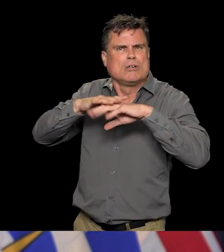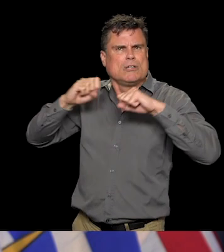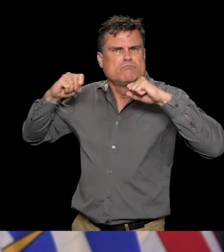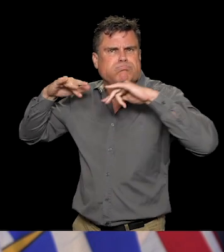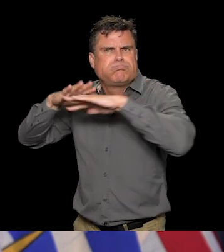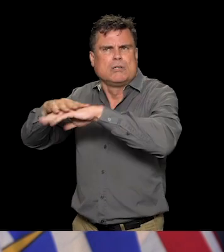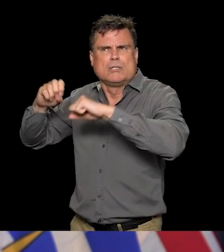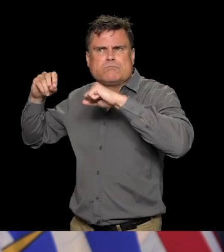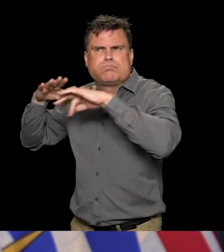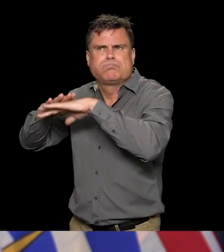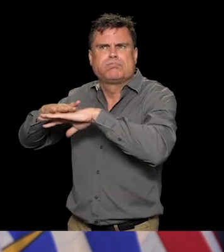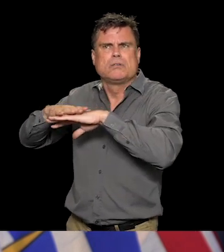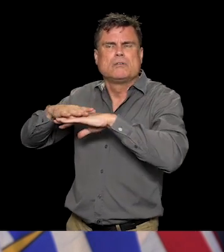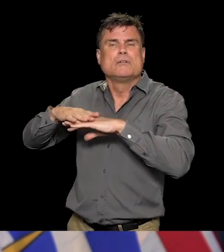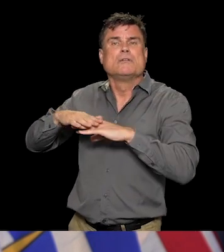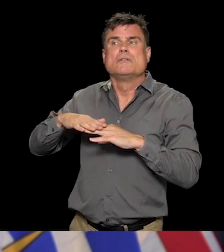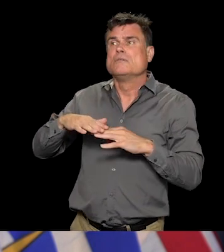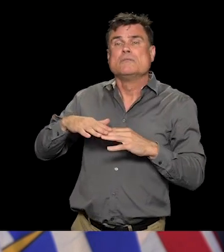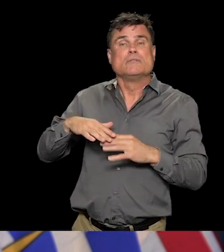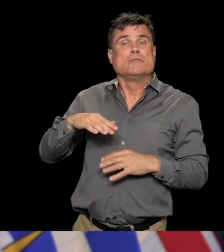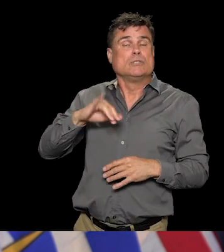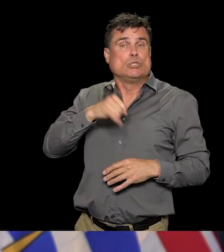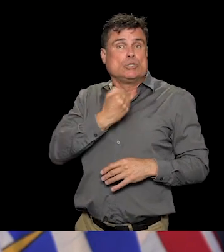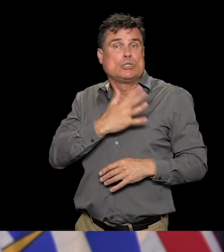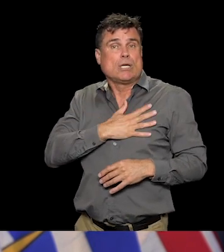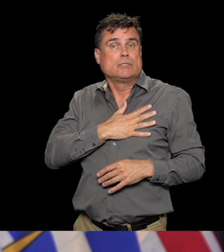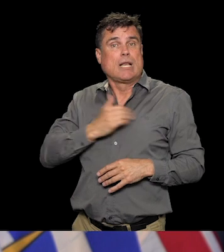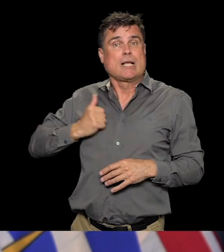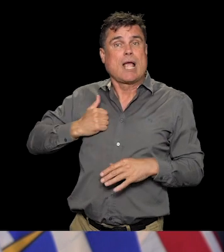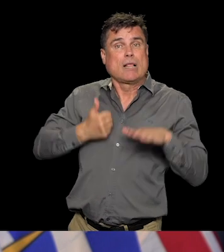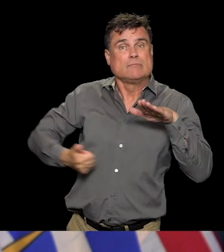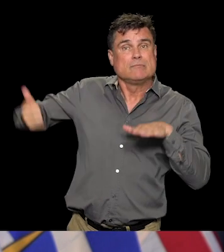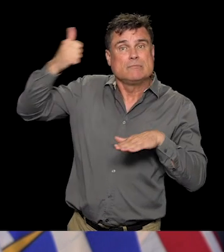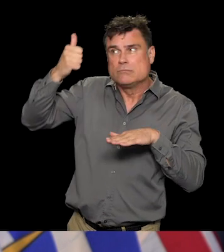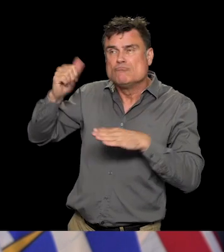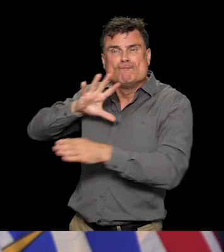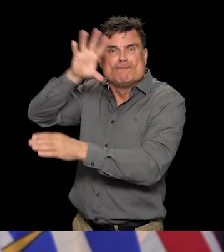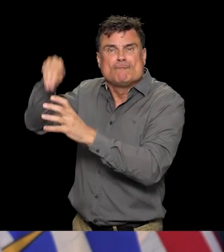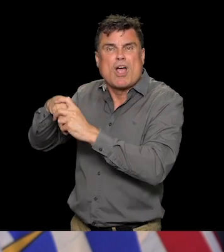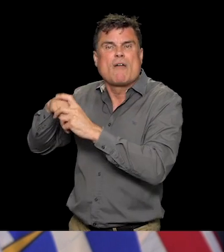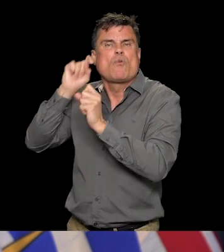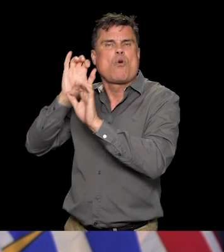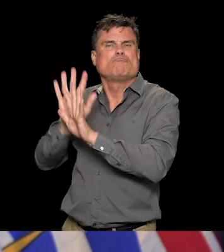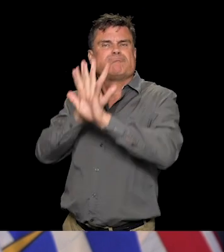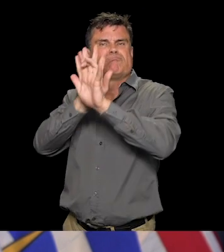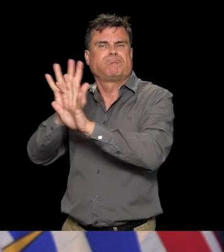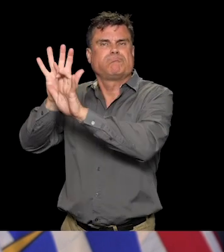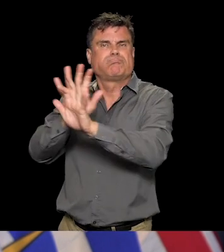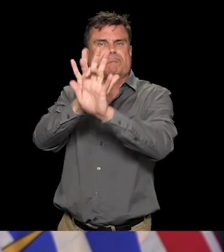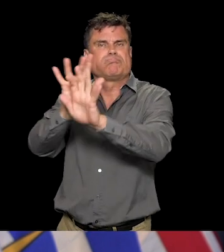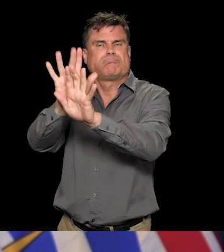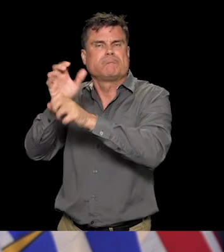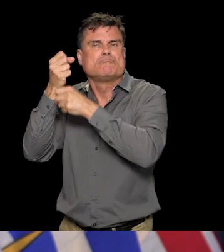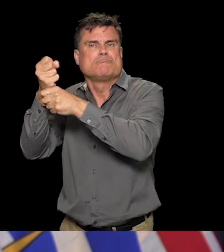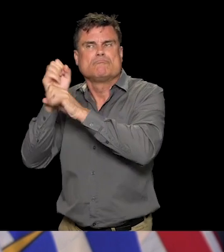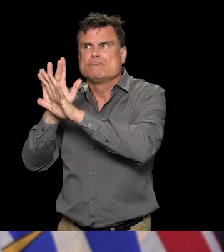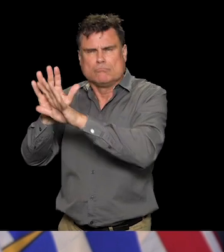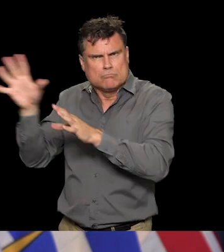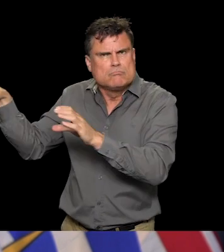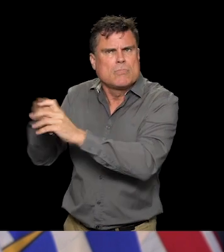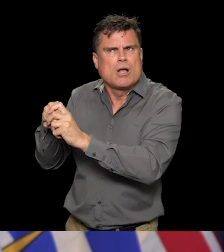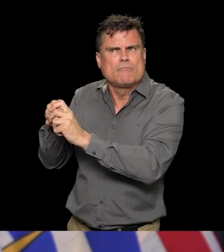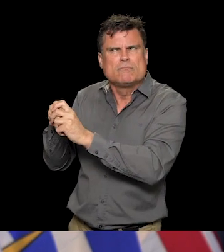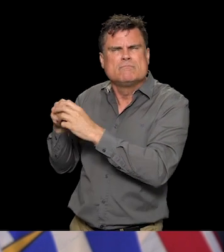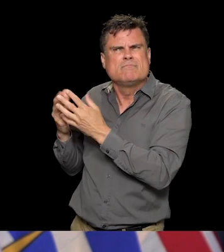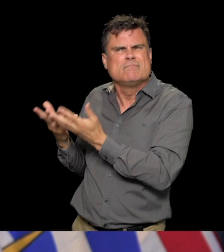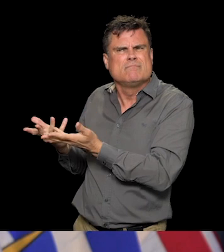and the Vice President of the VGH and UBC Hospital Foundation were in a group that stood shoulder-to-shoulder with no masks for a